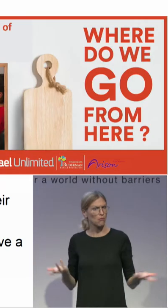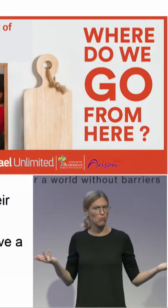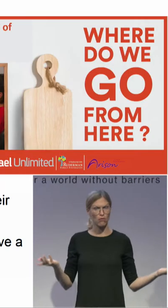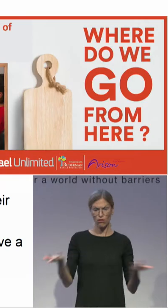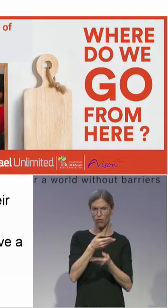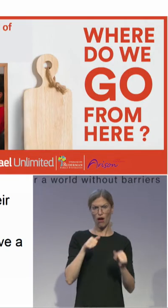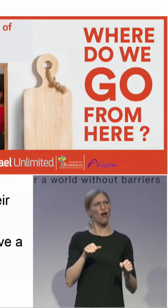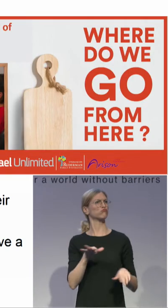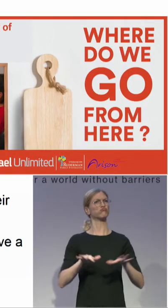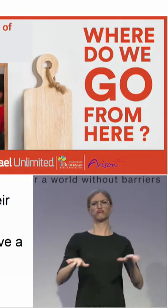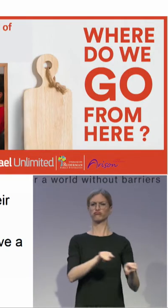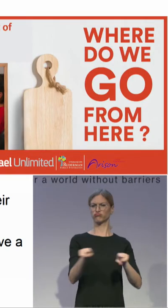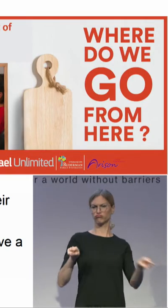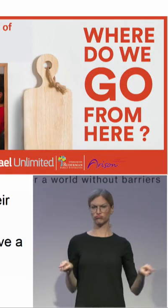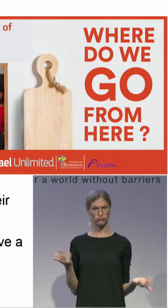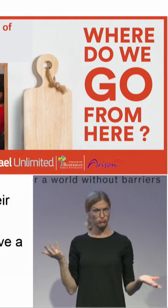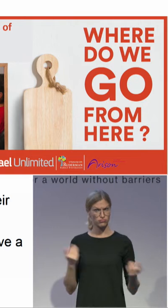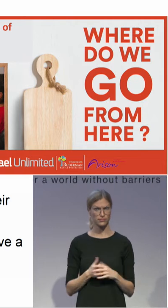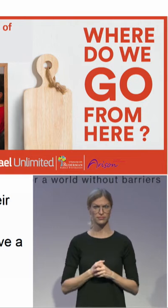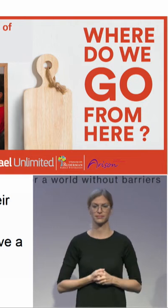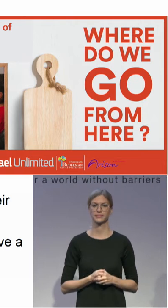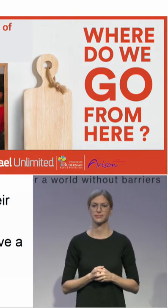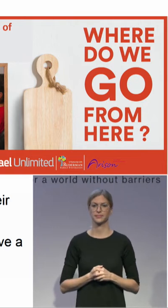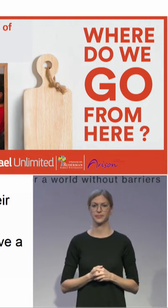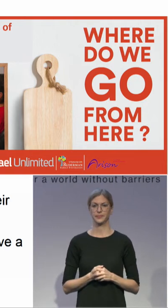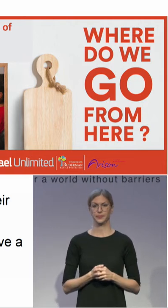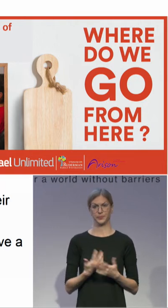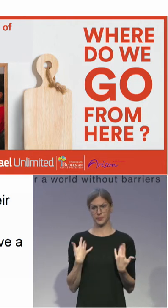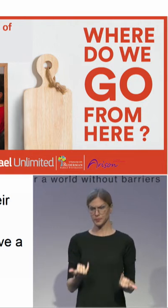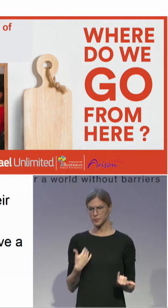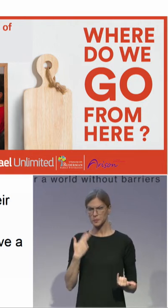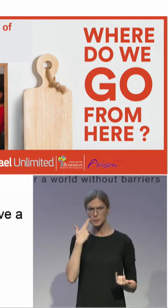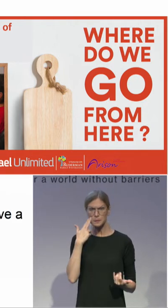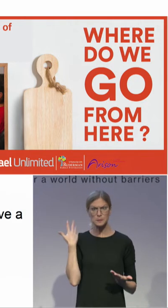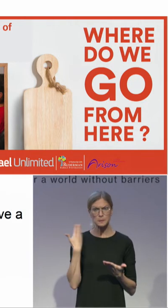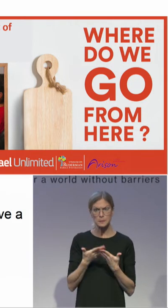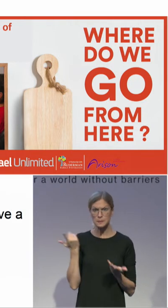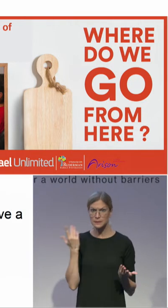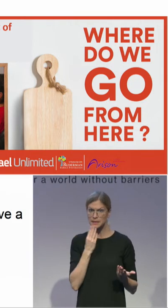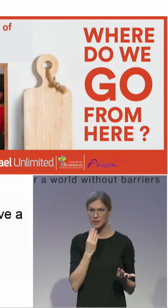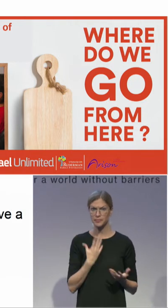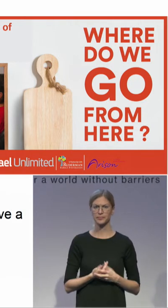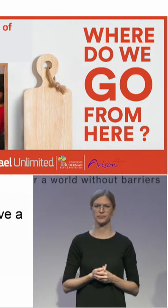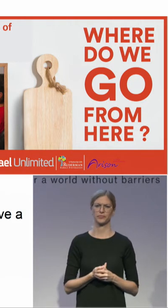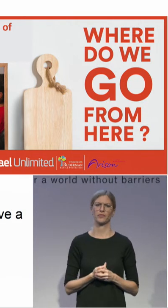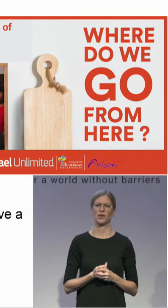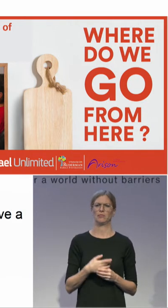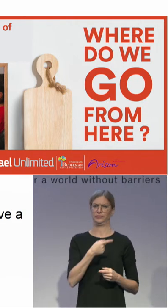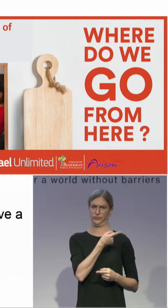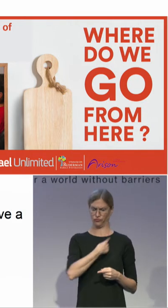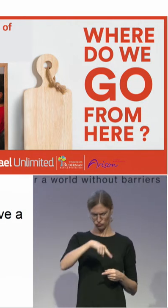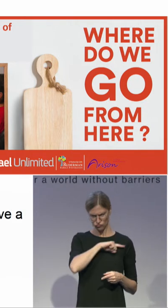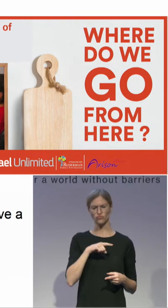So where do we go from here? Our work now is to measure, measure, measure. And